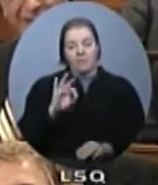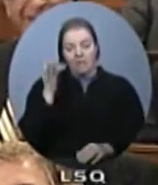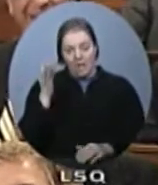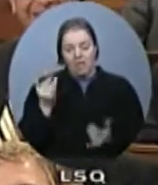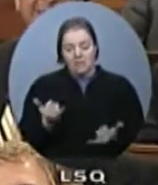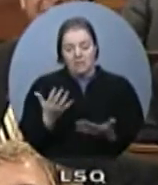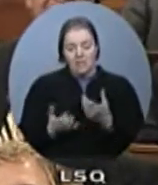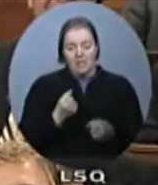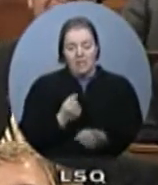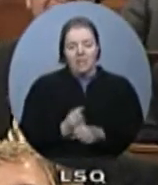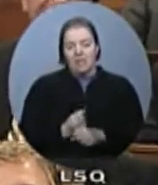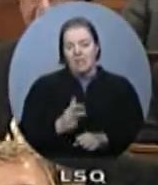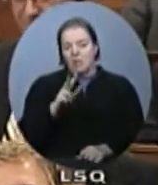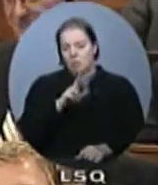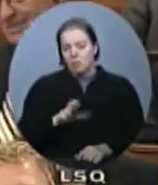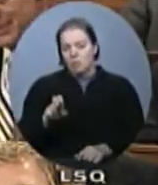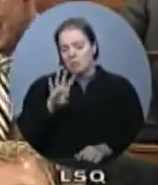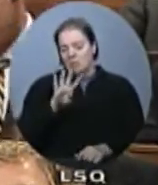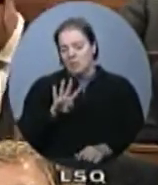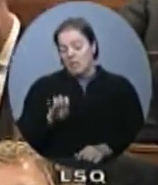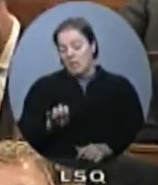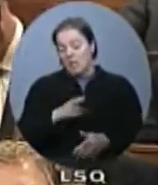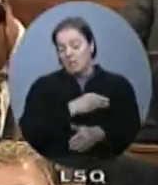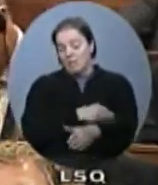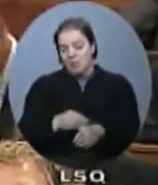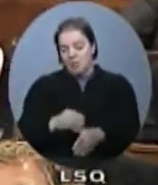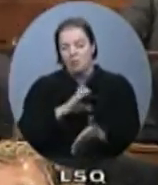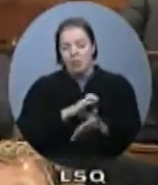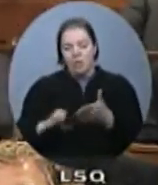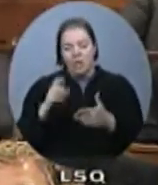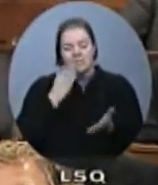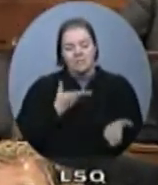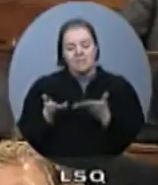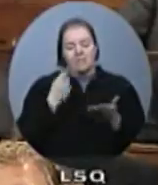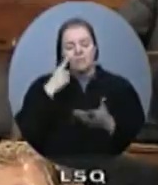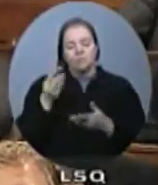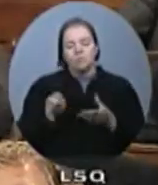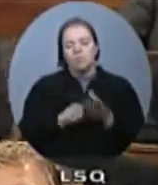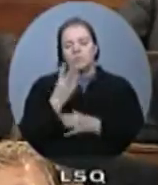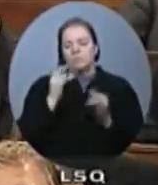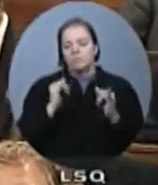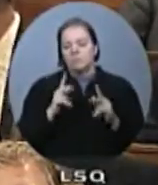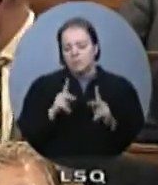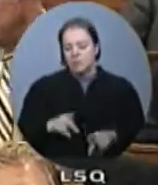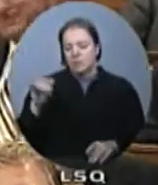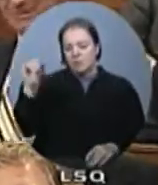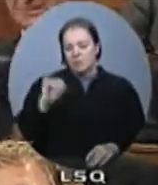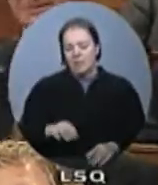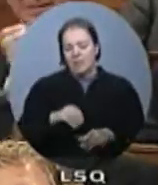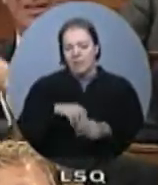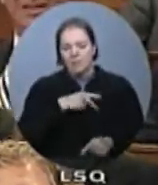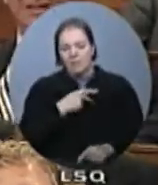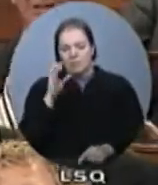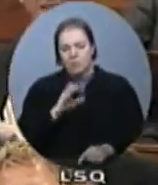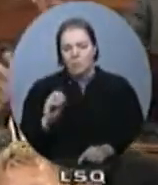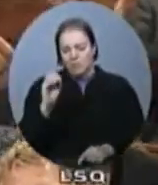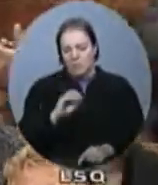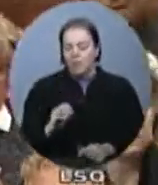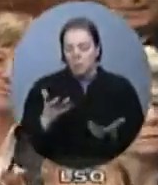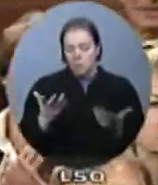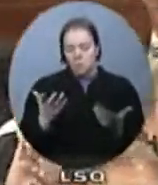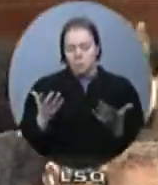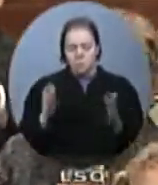$340 million in services to newcomers in Ontario. Mr. Speaker, that compares to $100 million under the Liberal government.